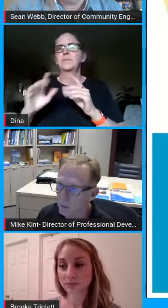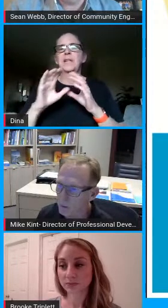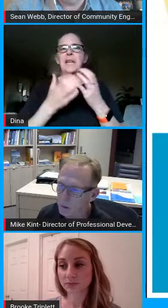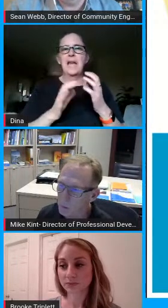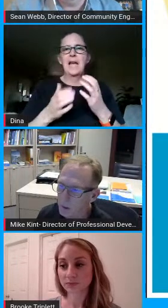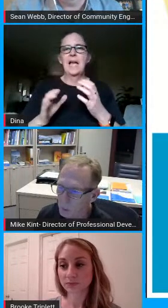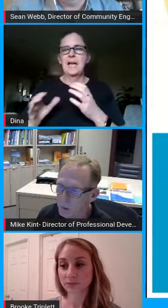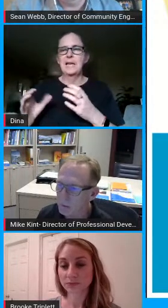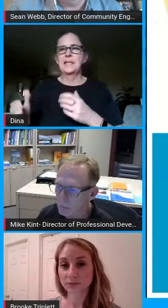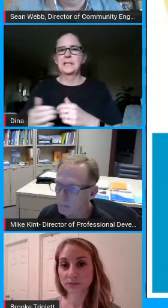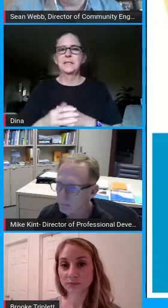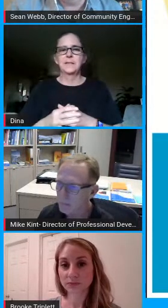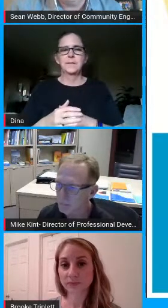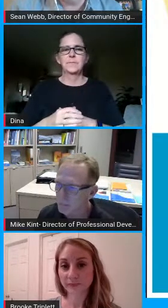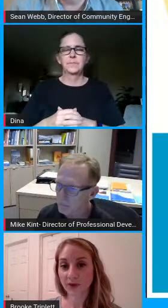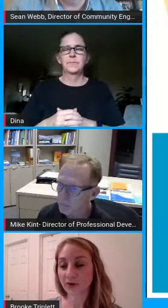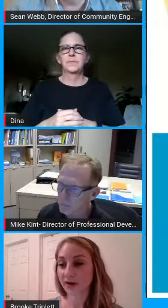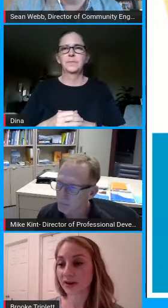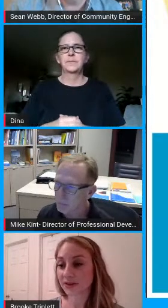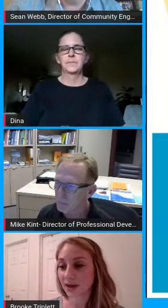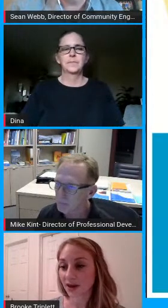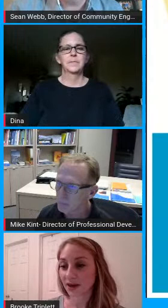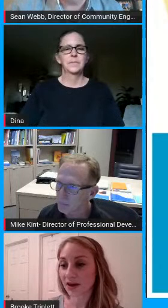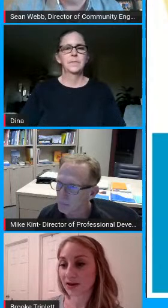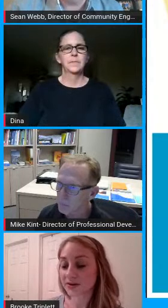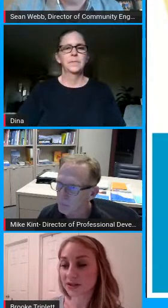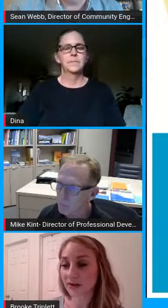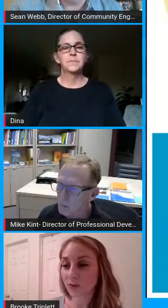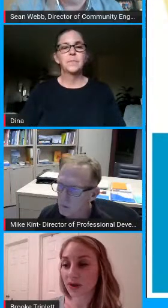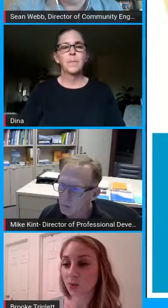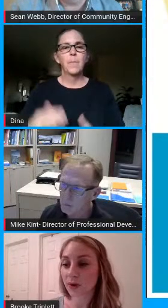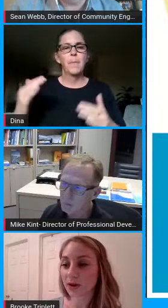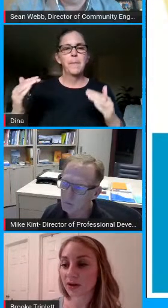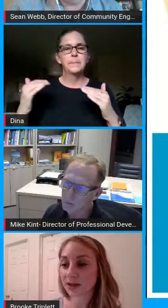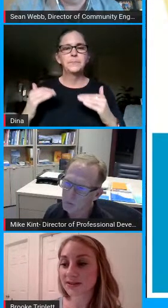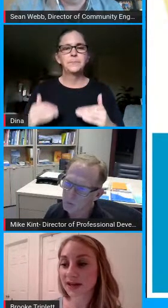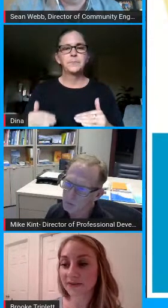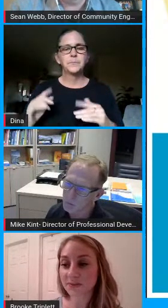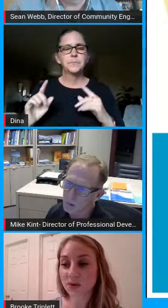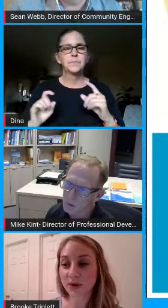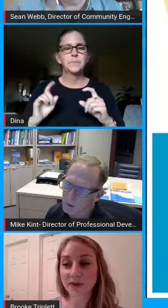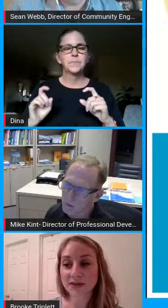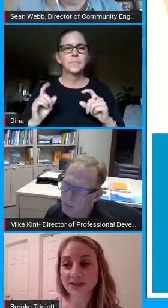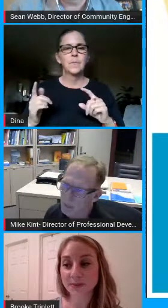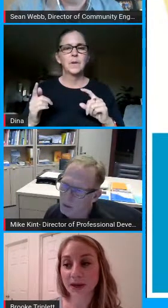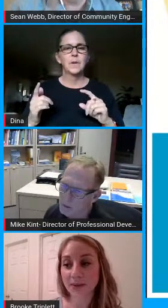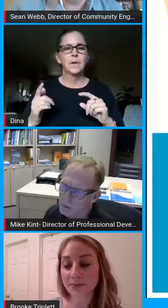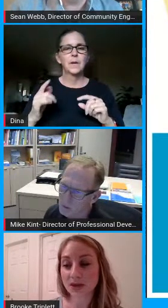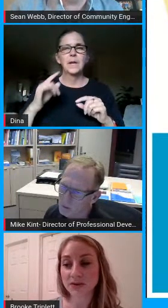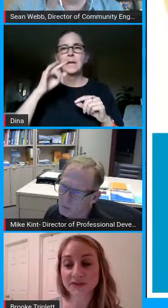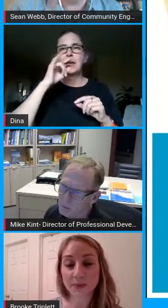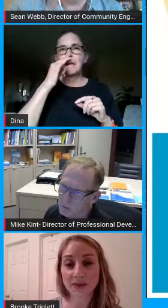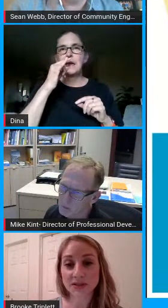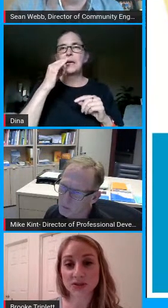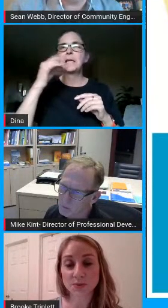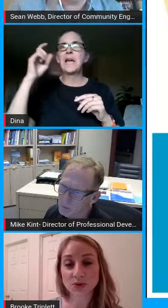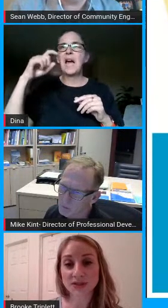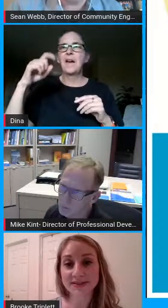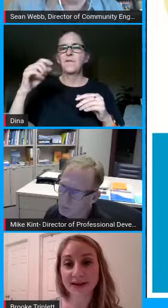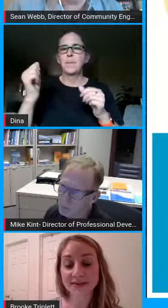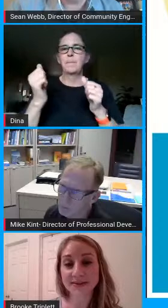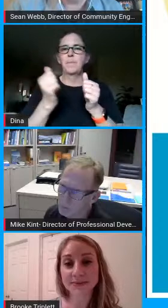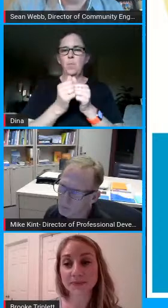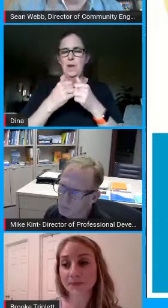when things need to be complete all right and here's another one will our kids have to be with us to pick up meals from the